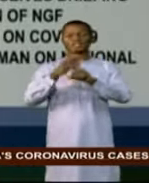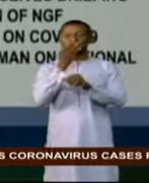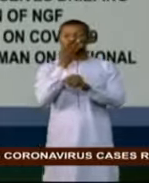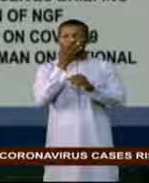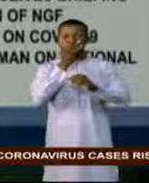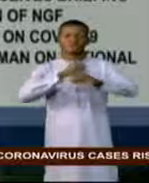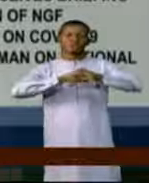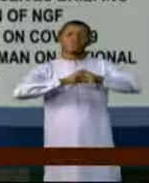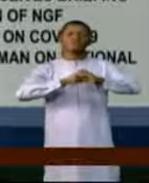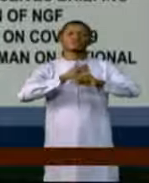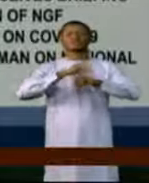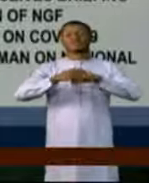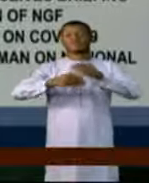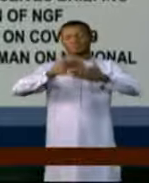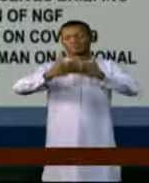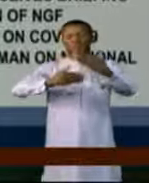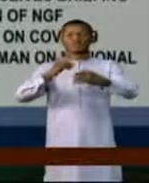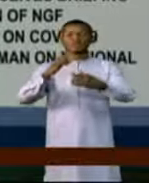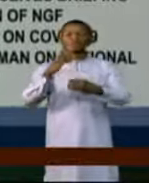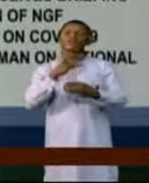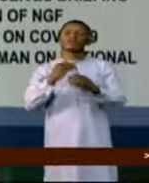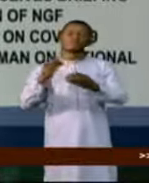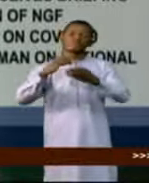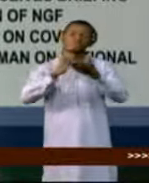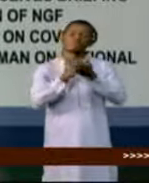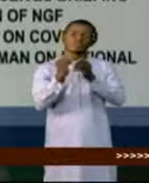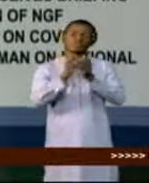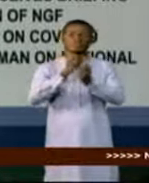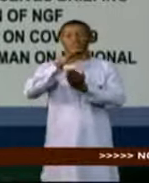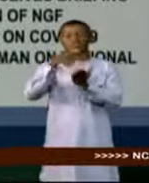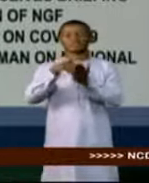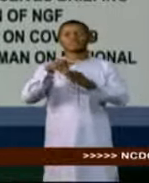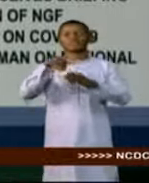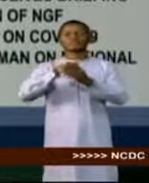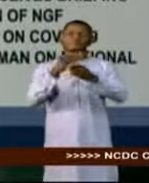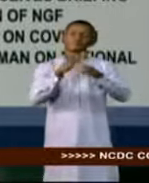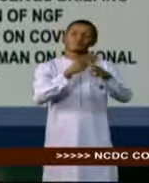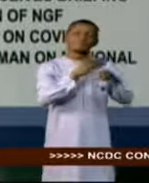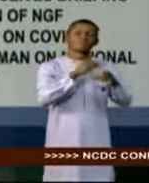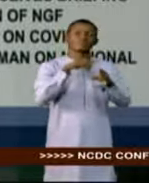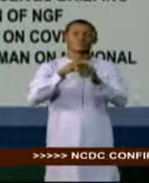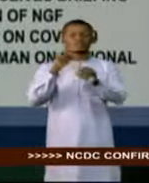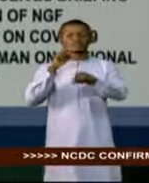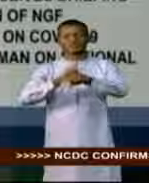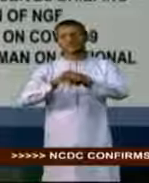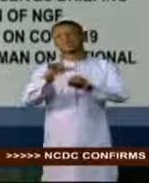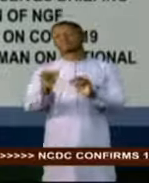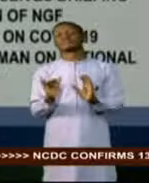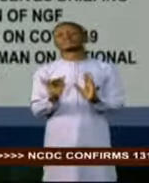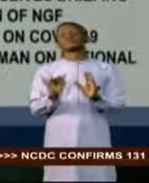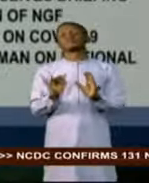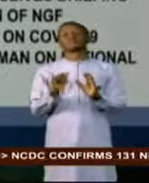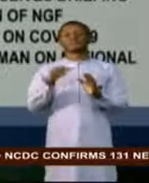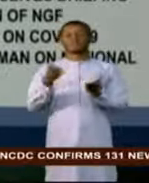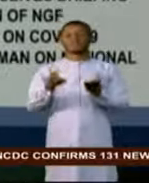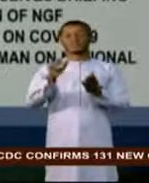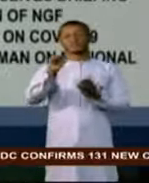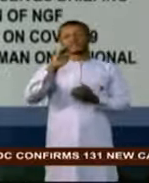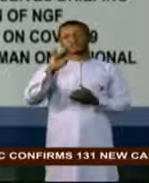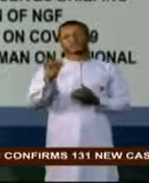on Progress of Engagement with the Center on Delivery of Timely and Critical Mandate. Inabuja,